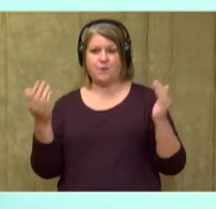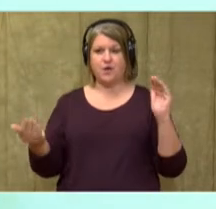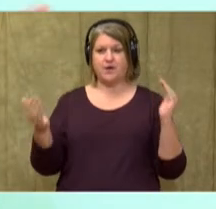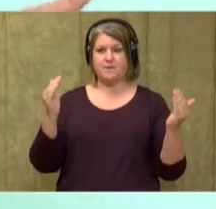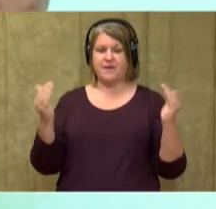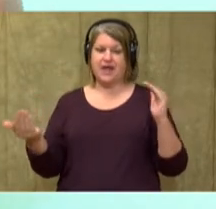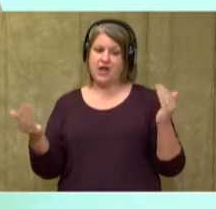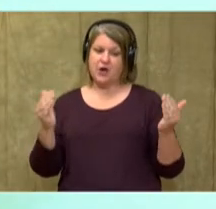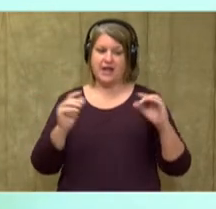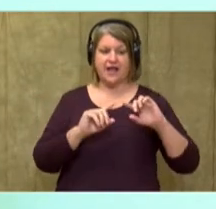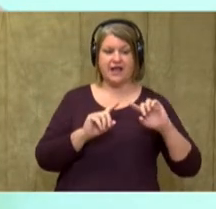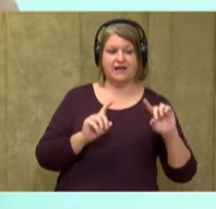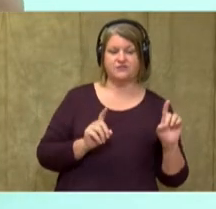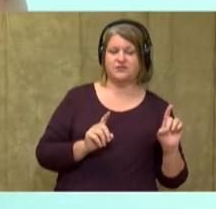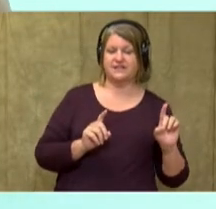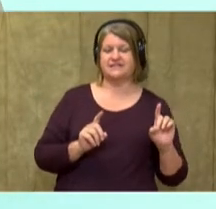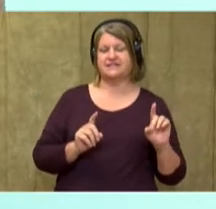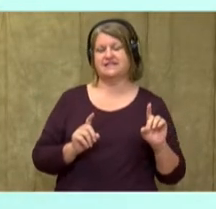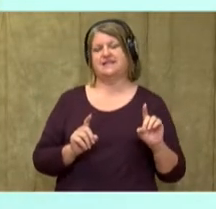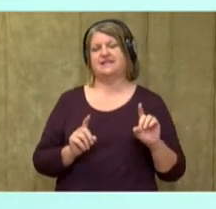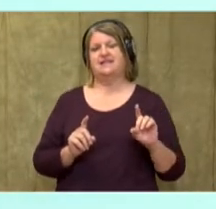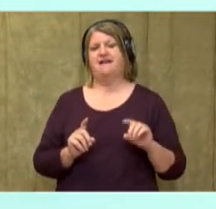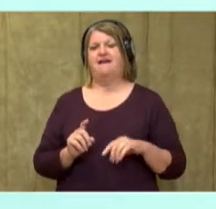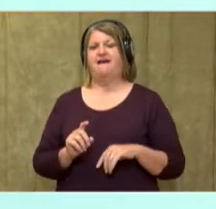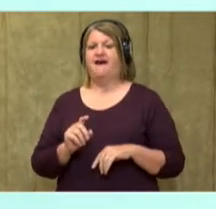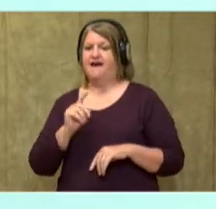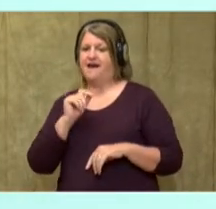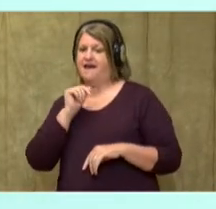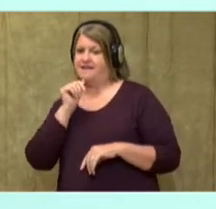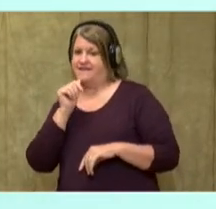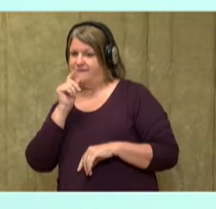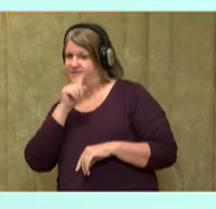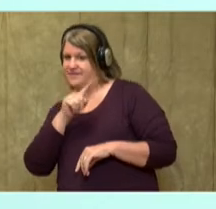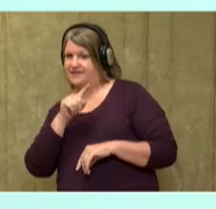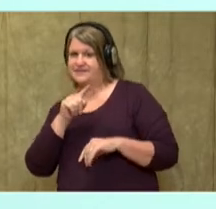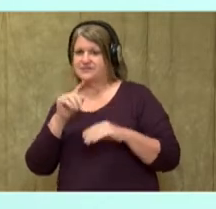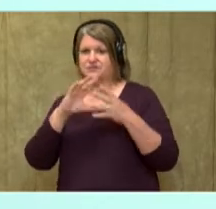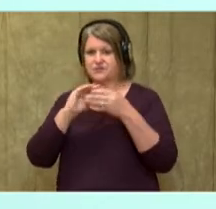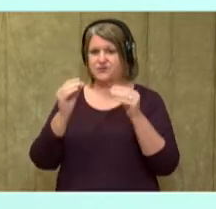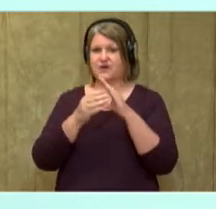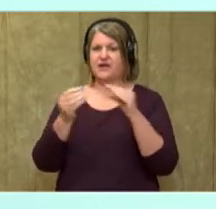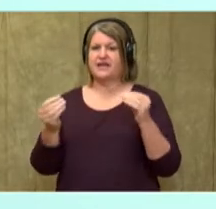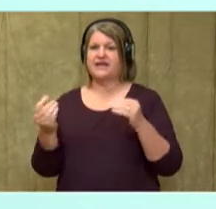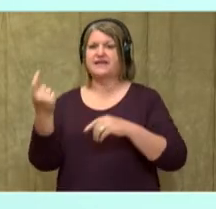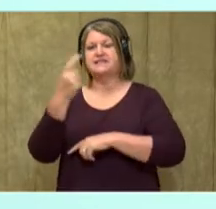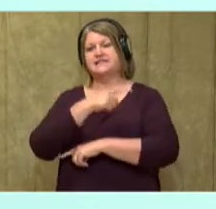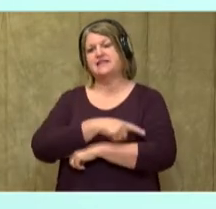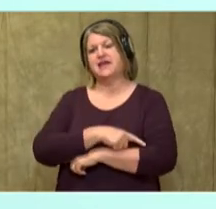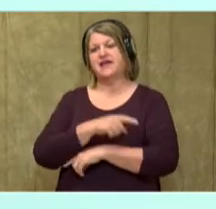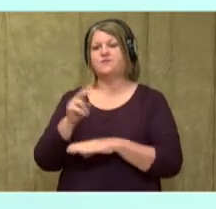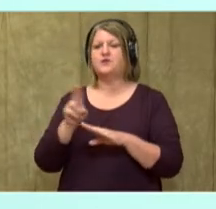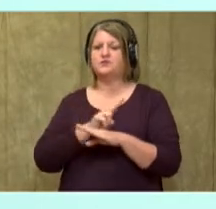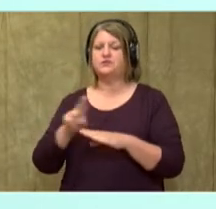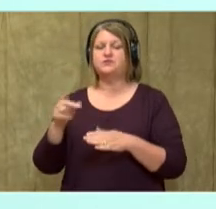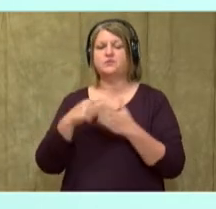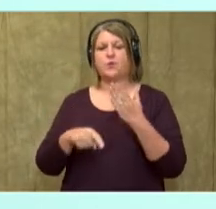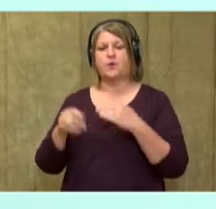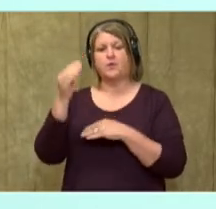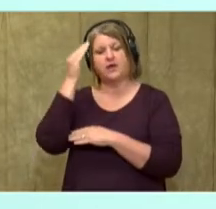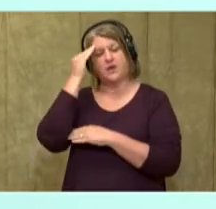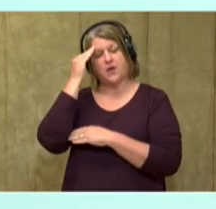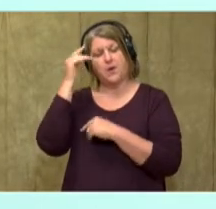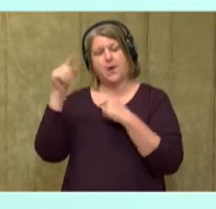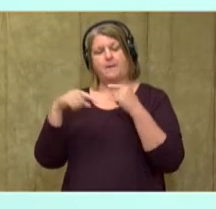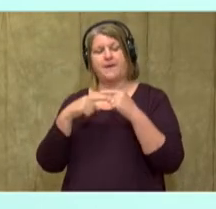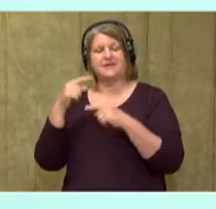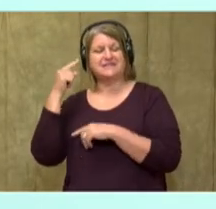text. We're going to continue that on today. So today, we're going to use what we know about sounds to decode words, and we're